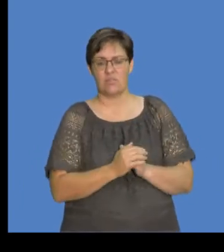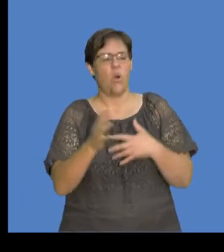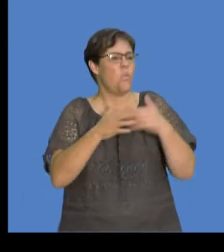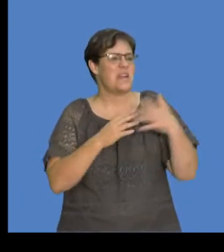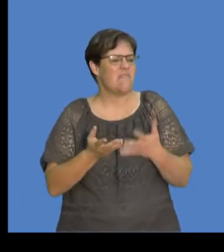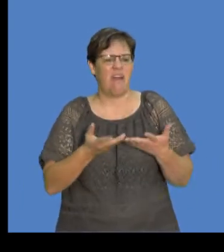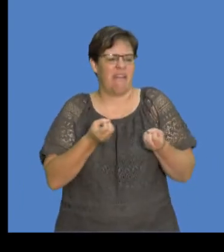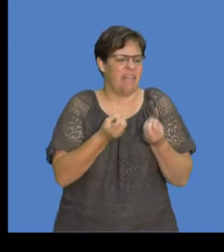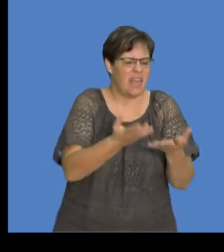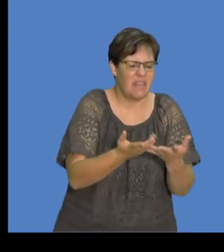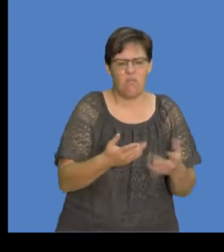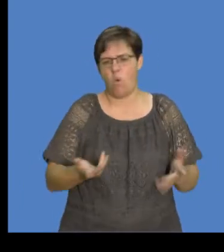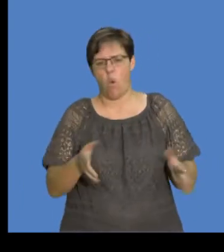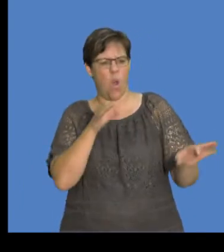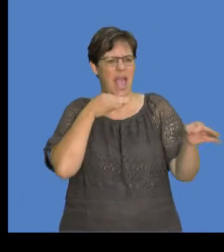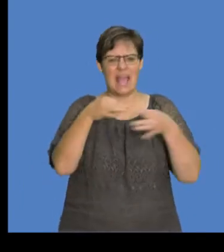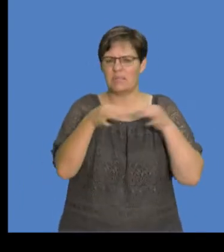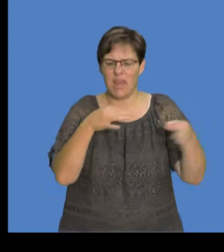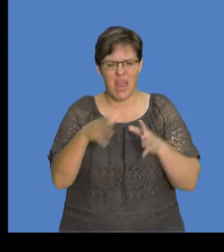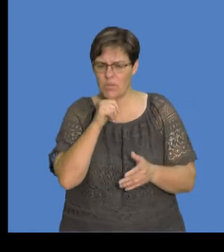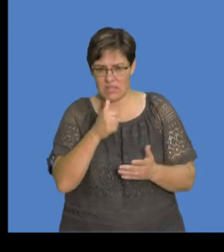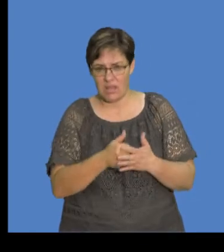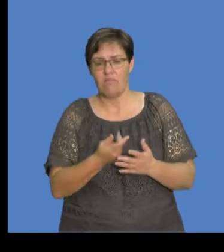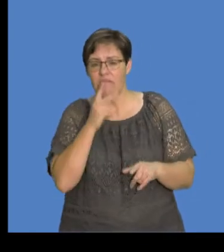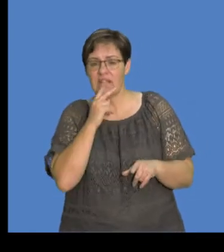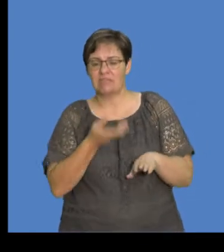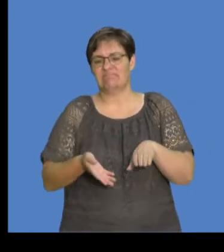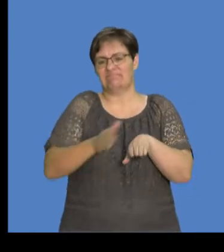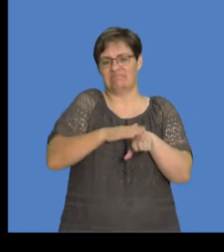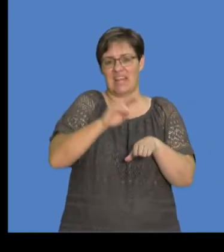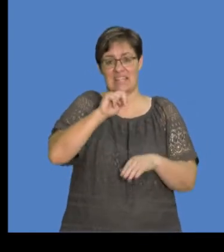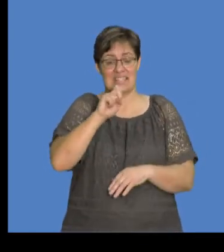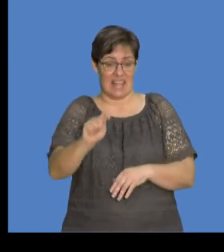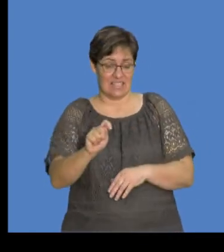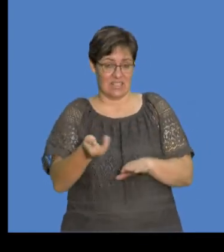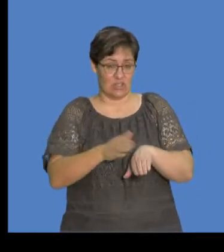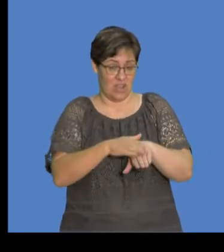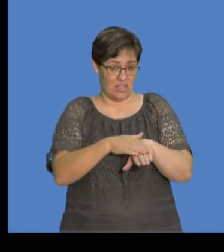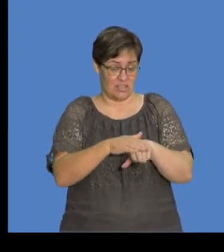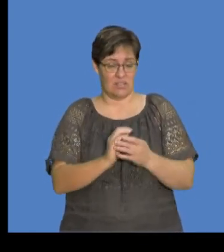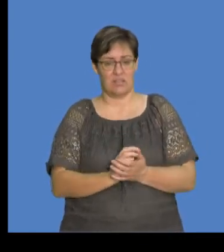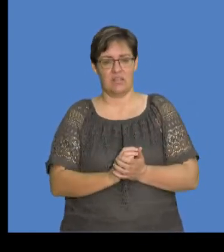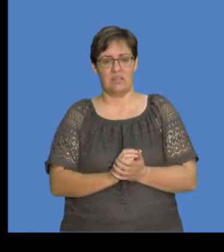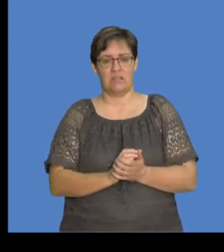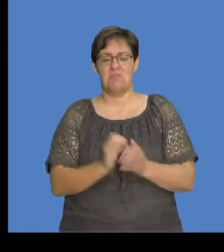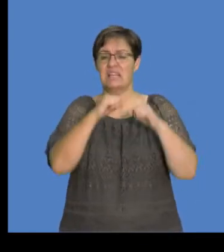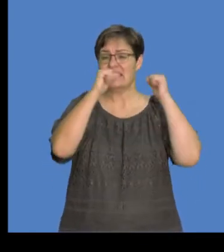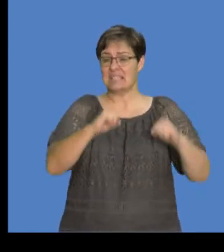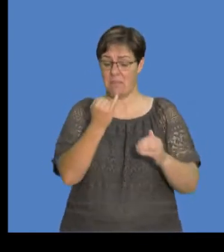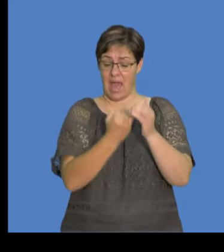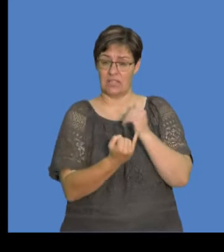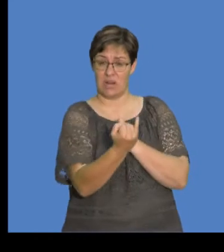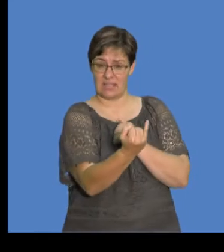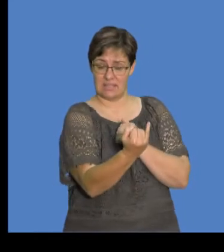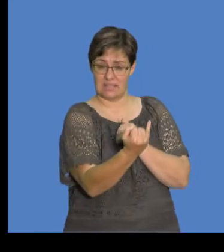given or described. We'll think of it in terms of the net charge in this context to say if a system is